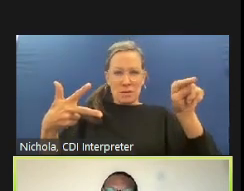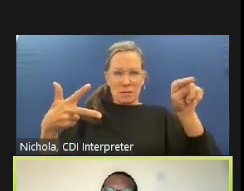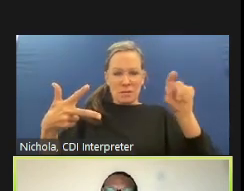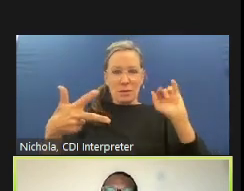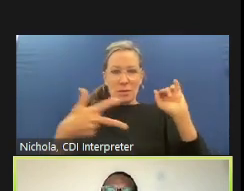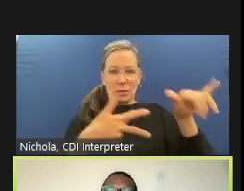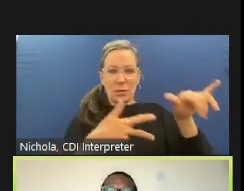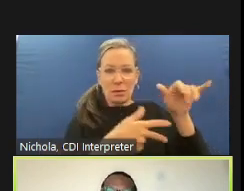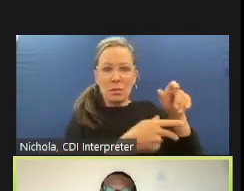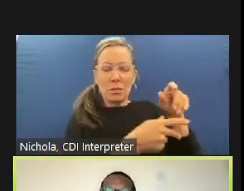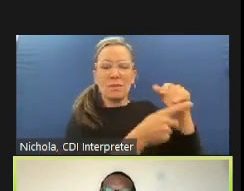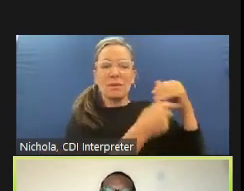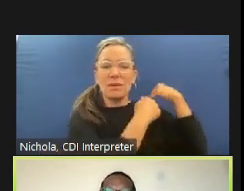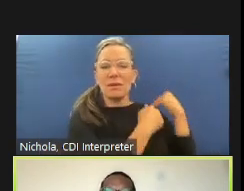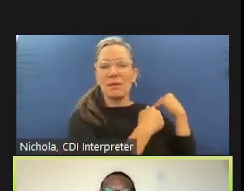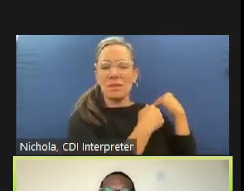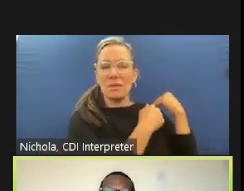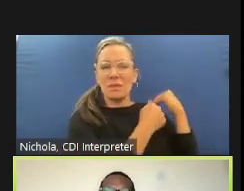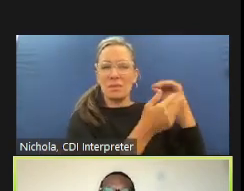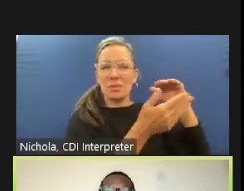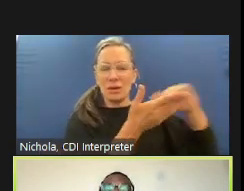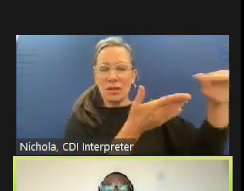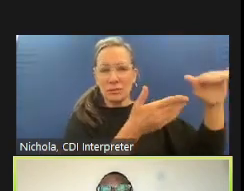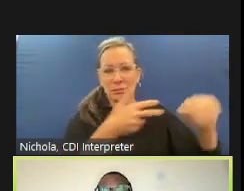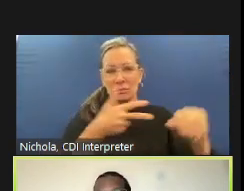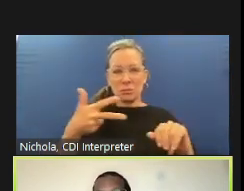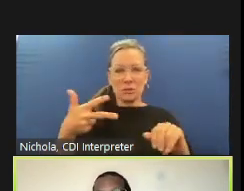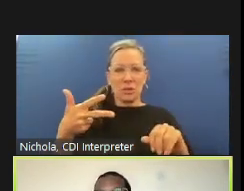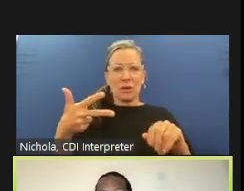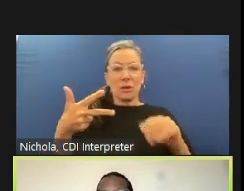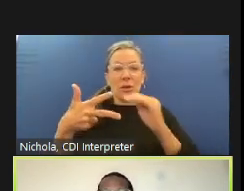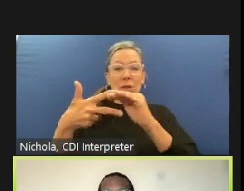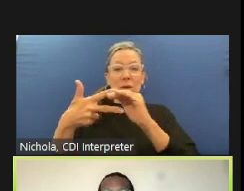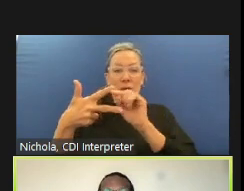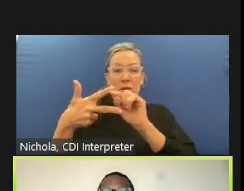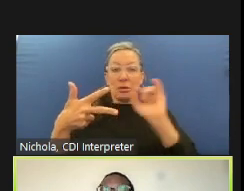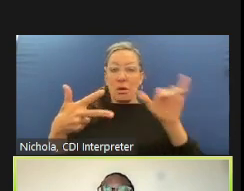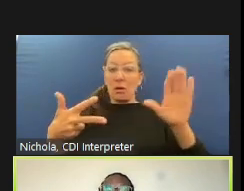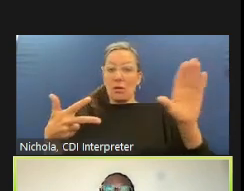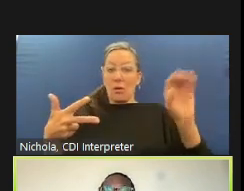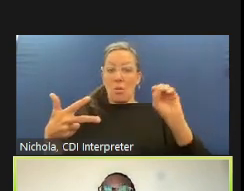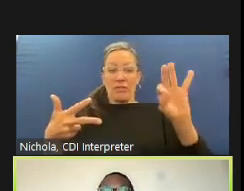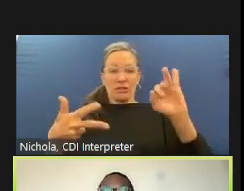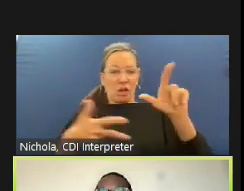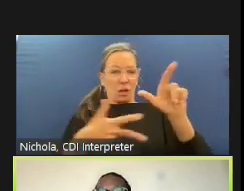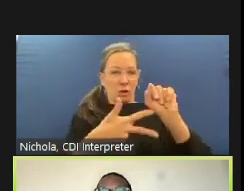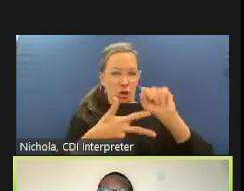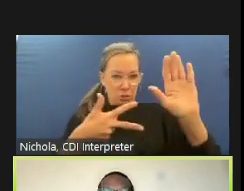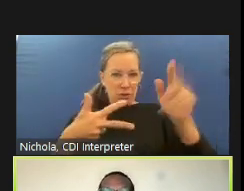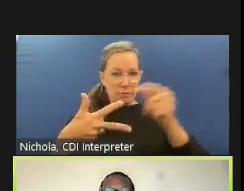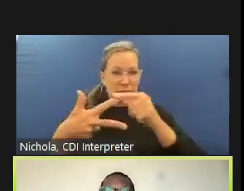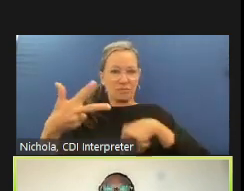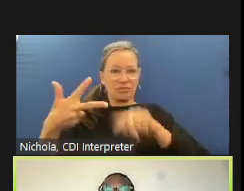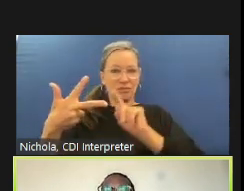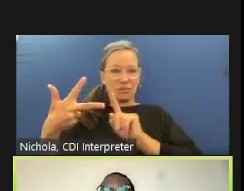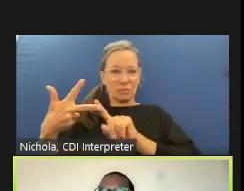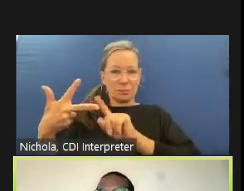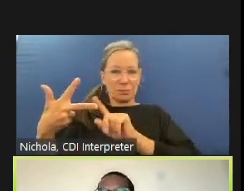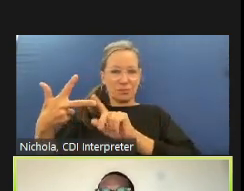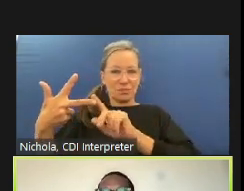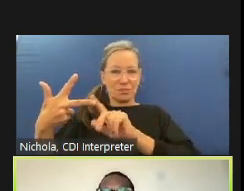official work as part of the sheriff's department and it can be used to bring in any books papers